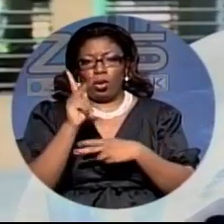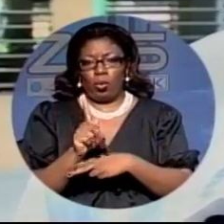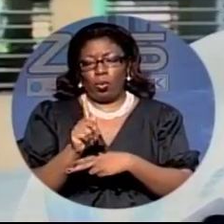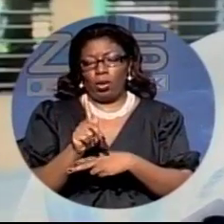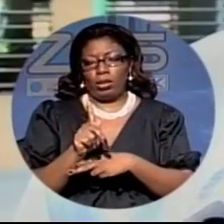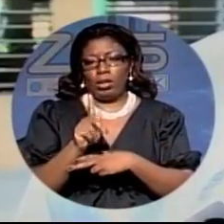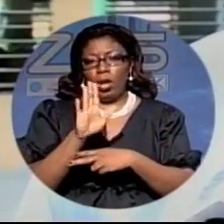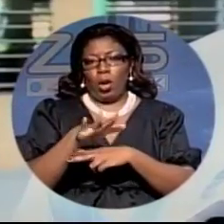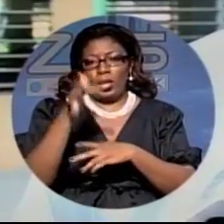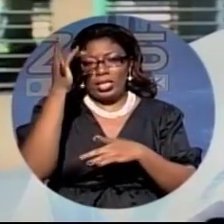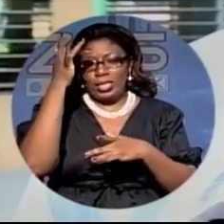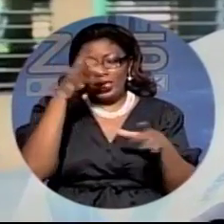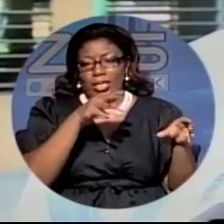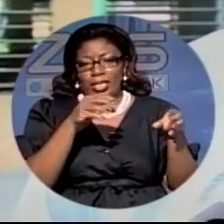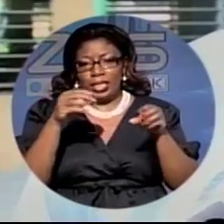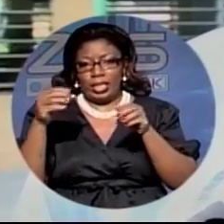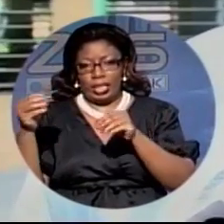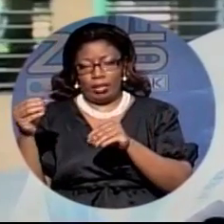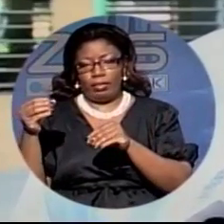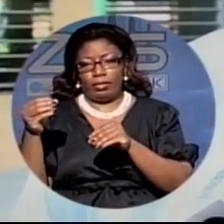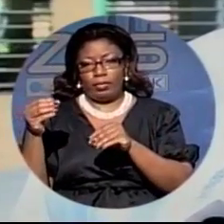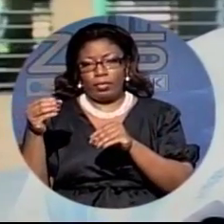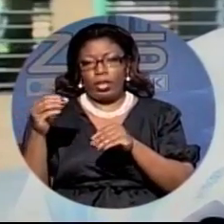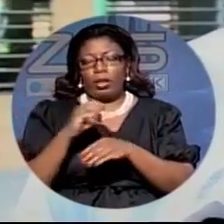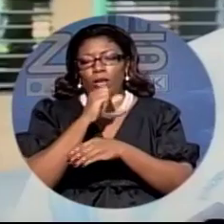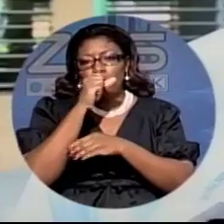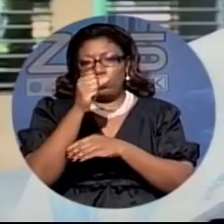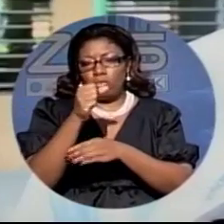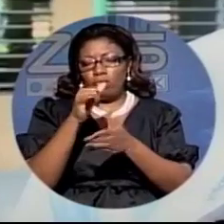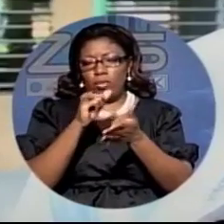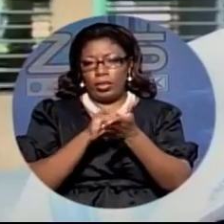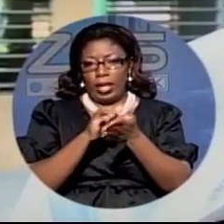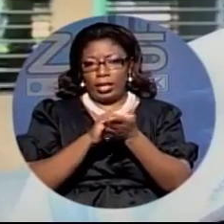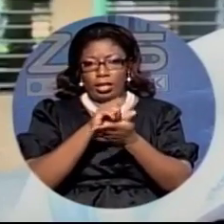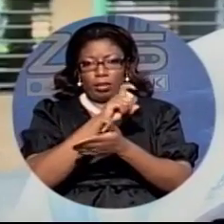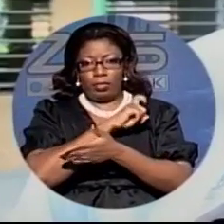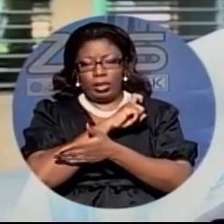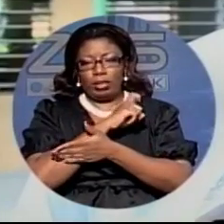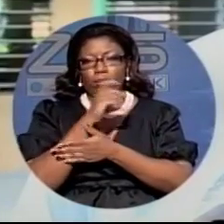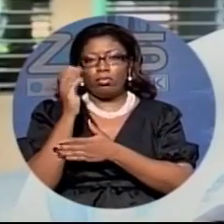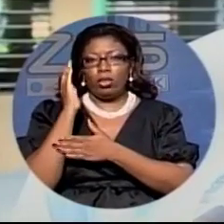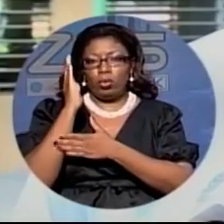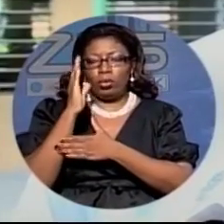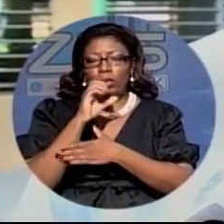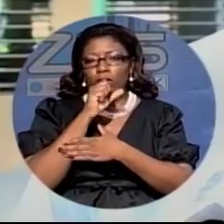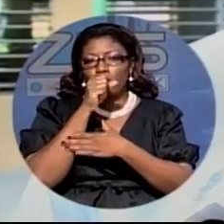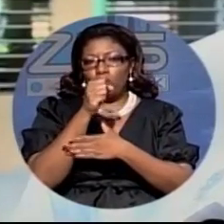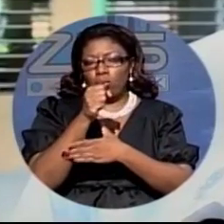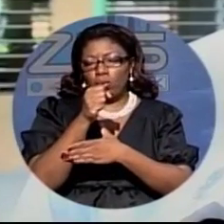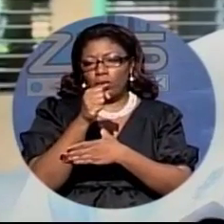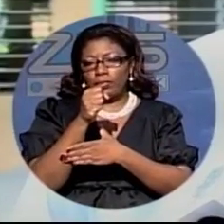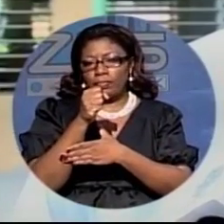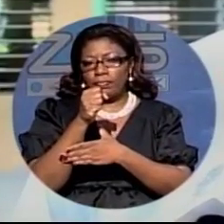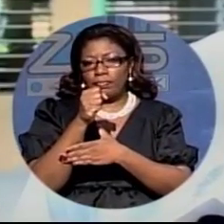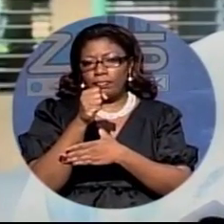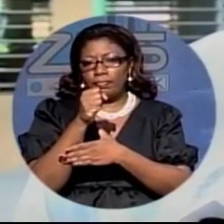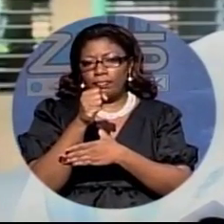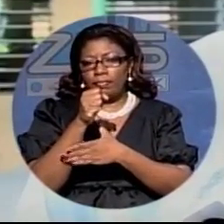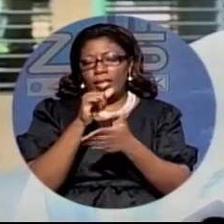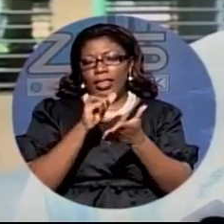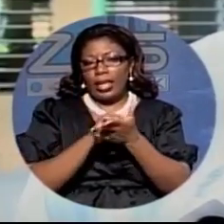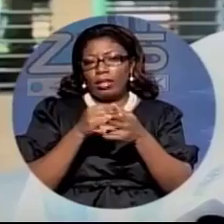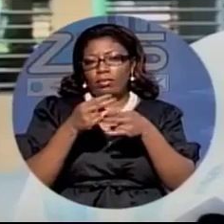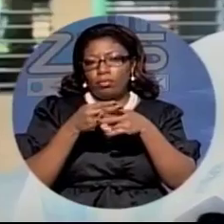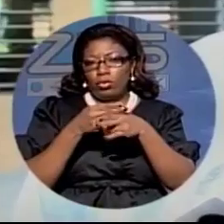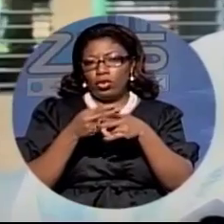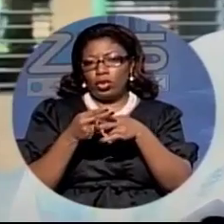on sick leave but i am confident that the authorities will make sure that very soon